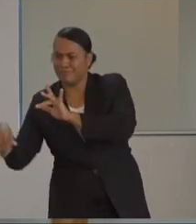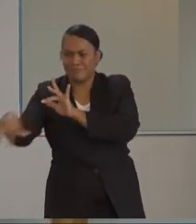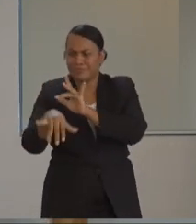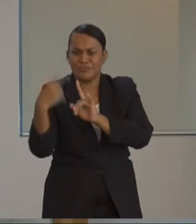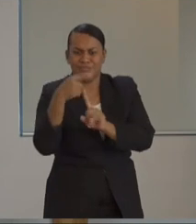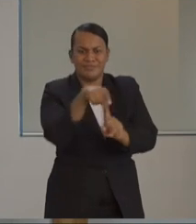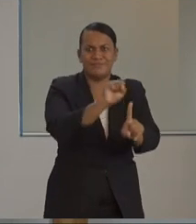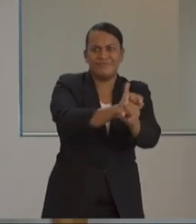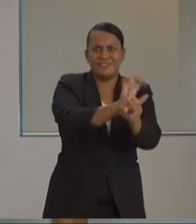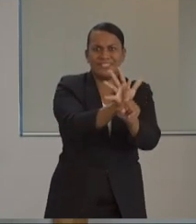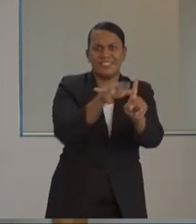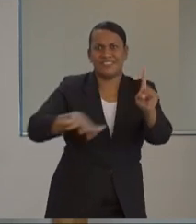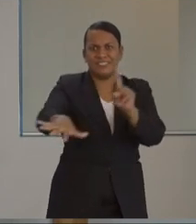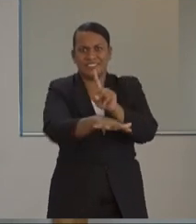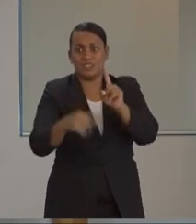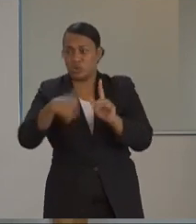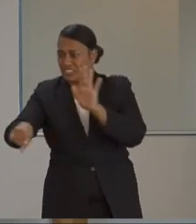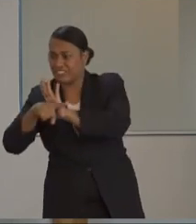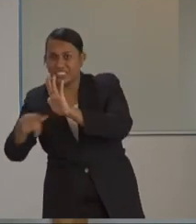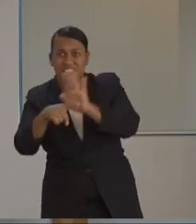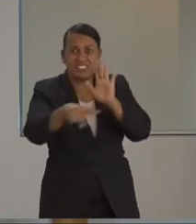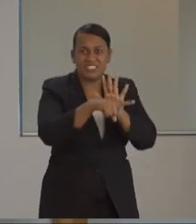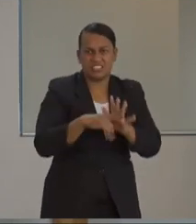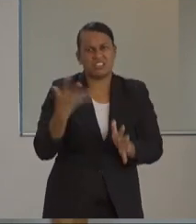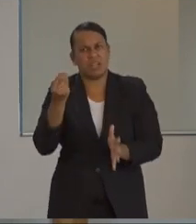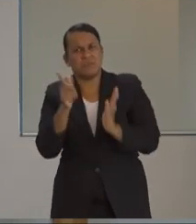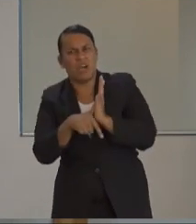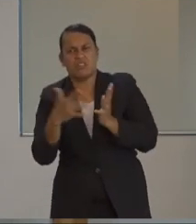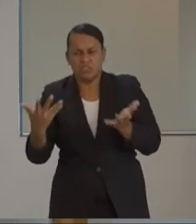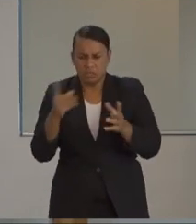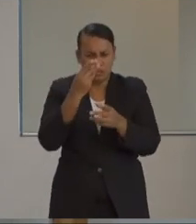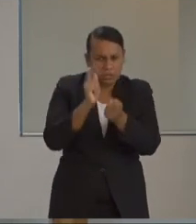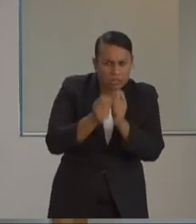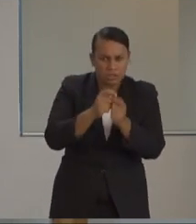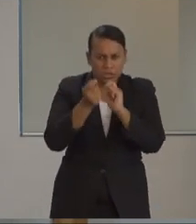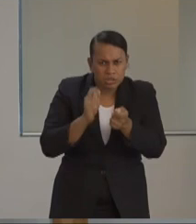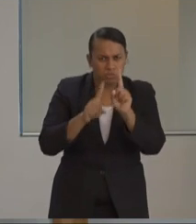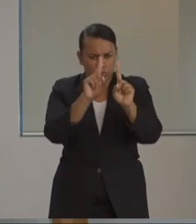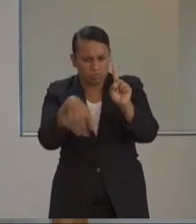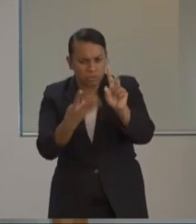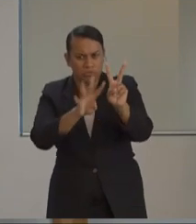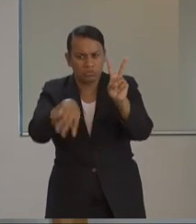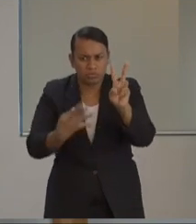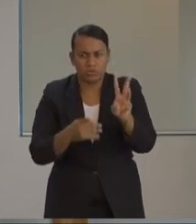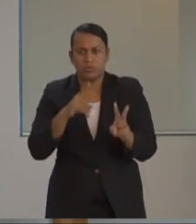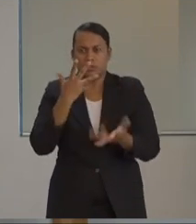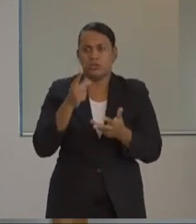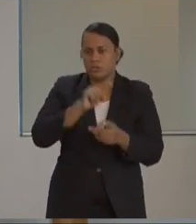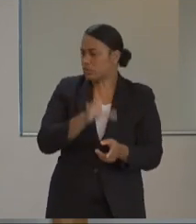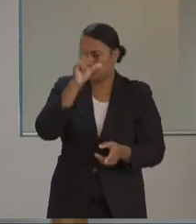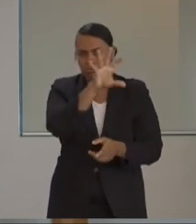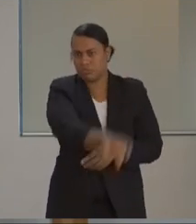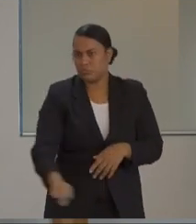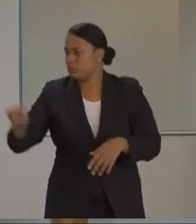we've tested negative a few times, two or three times, they will be discharged to home isolation also. And they will be listed by